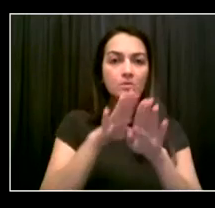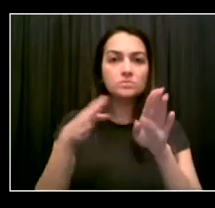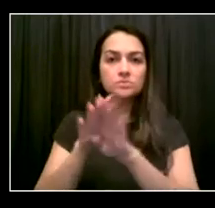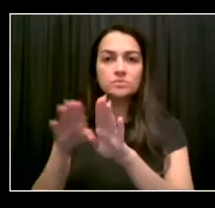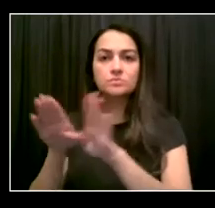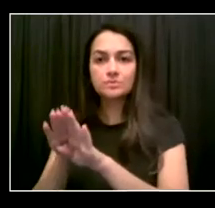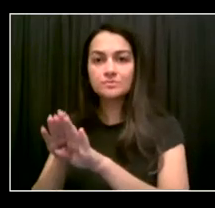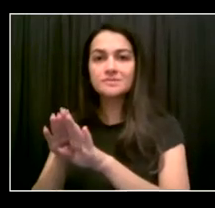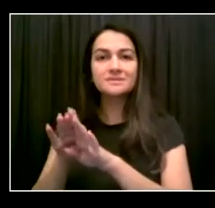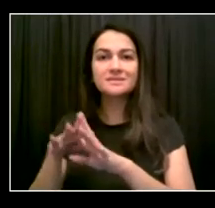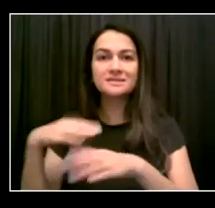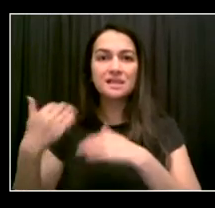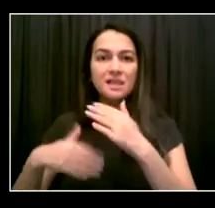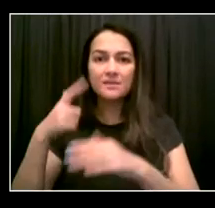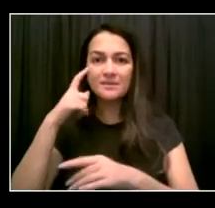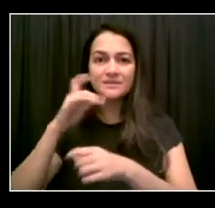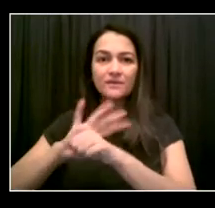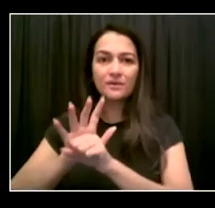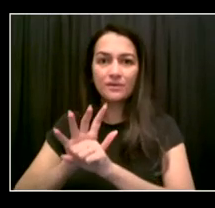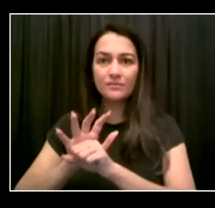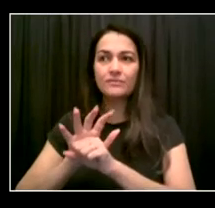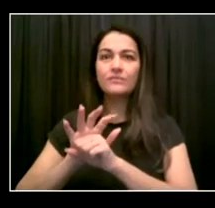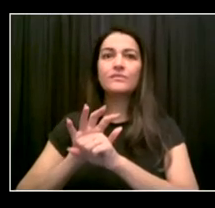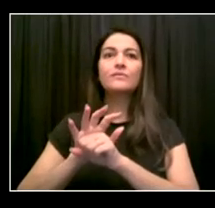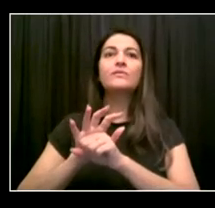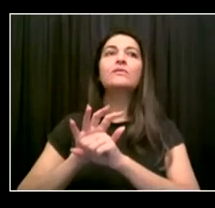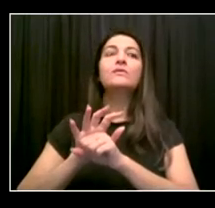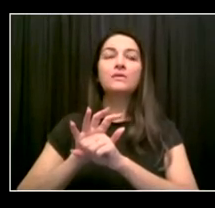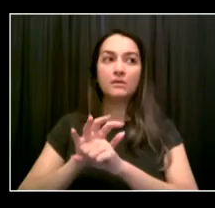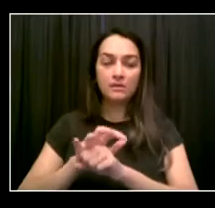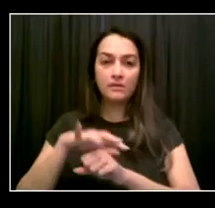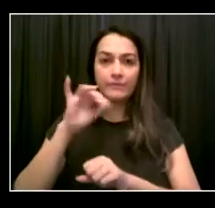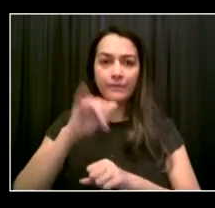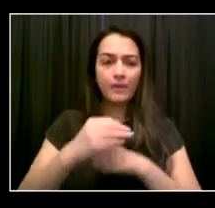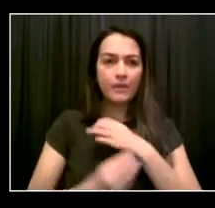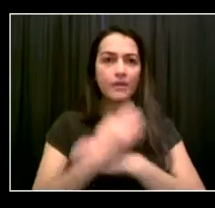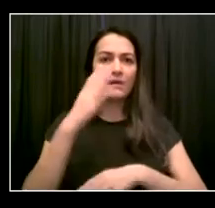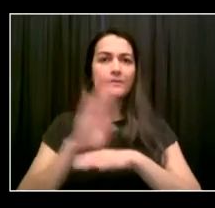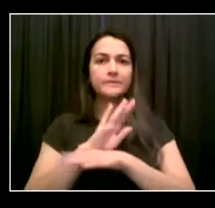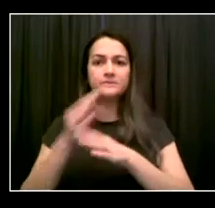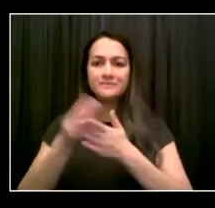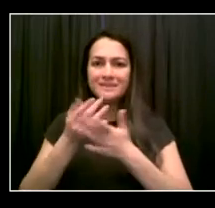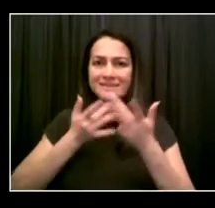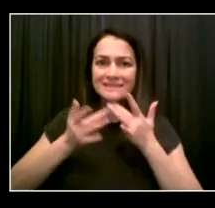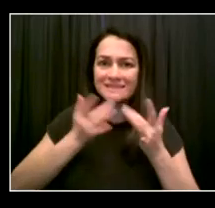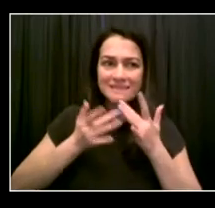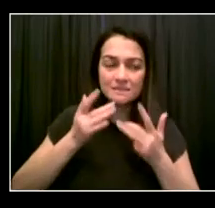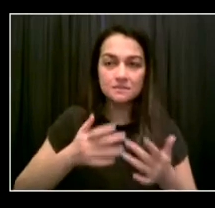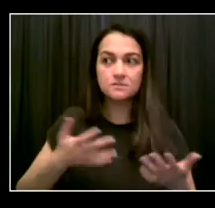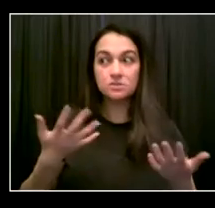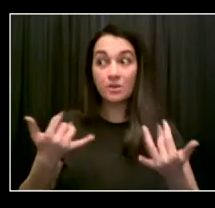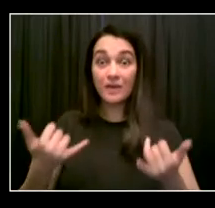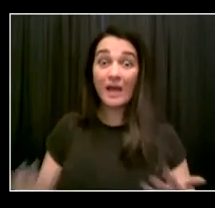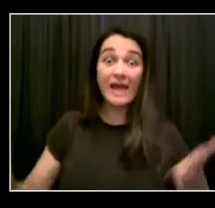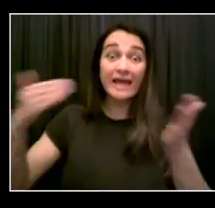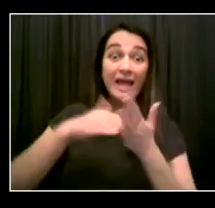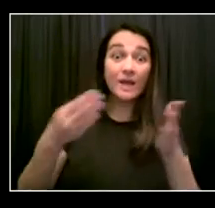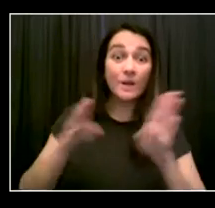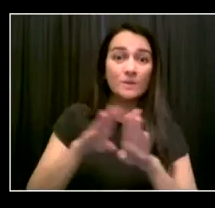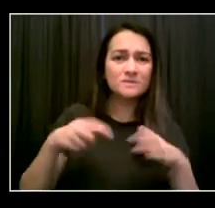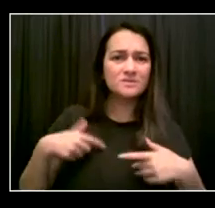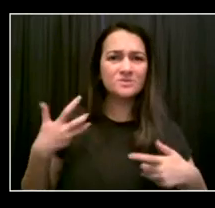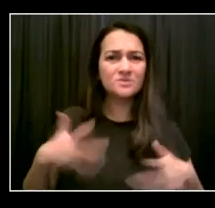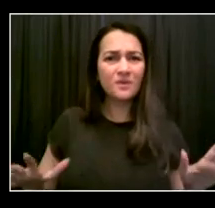this is a good option for us. And I know that if we work together, like we, like we did when we were in the eye of the COVID-19